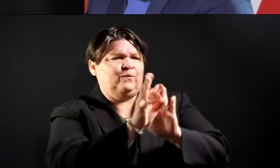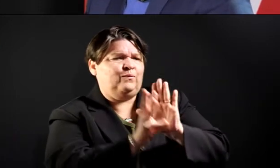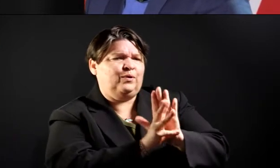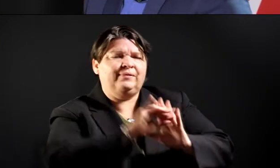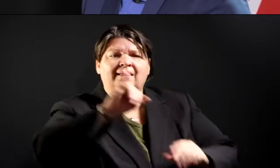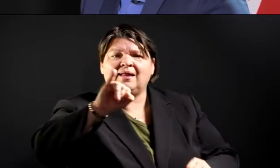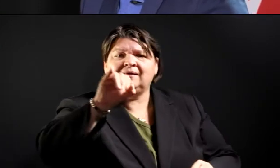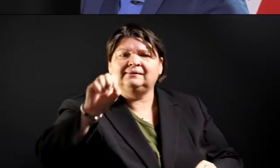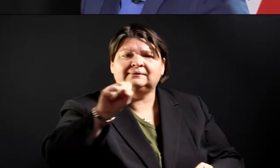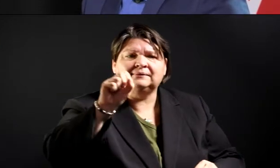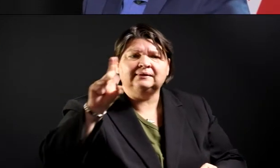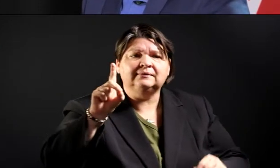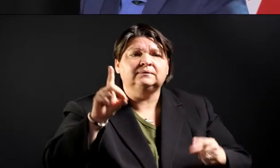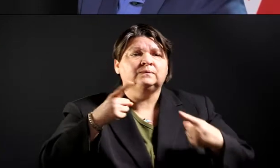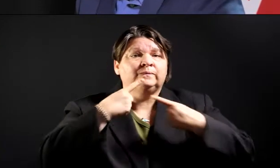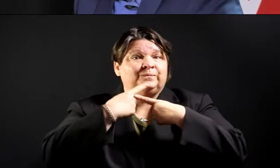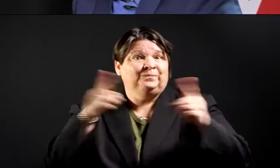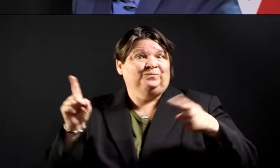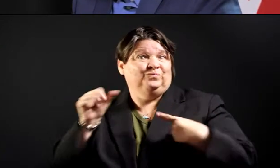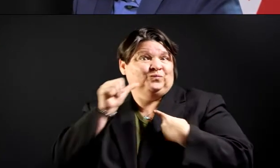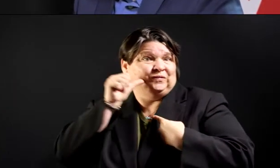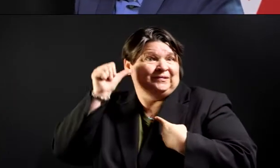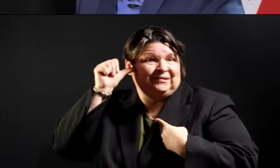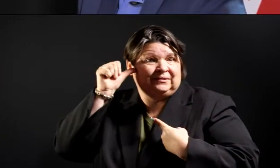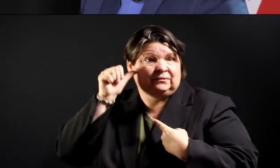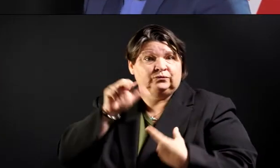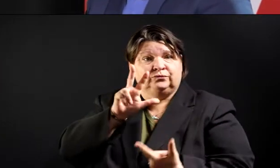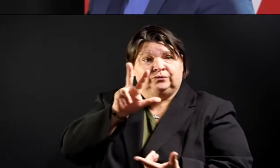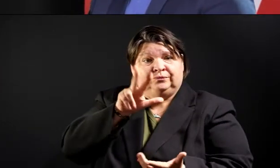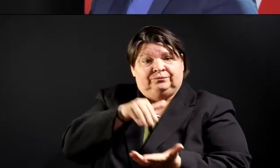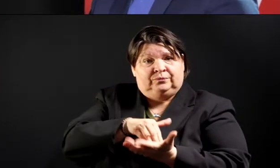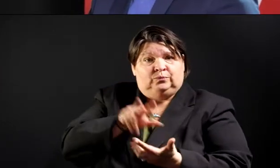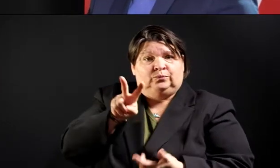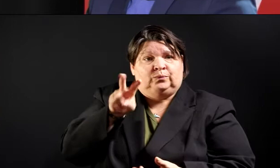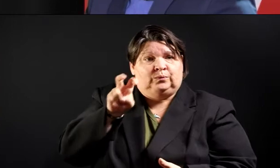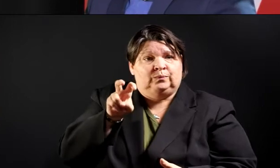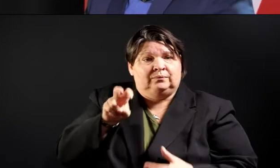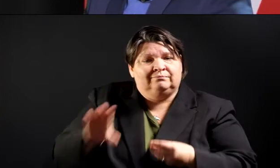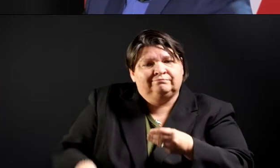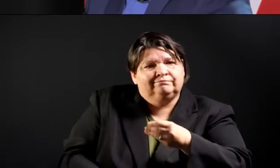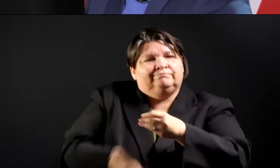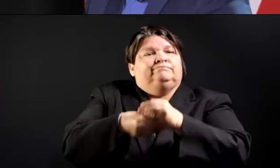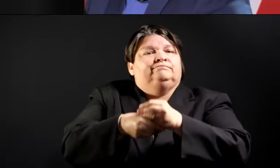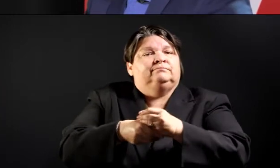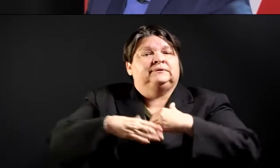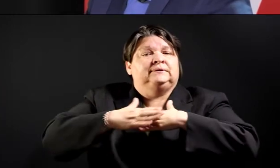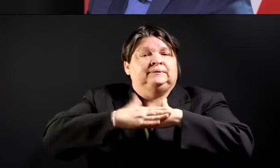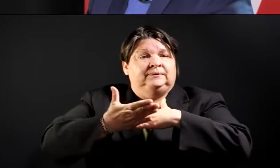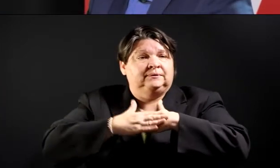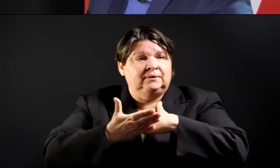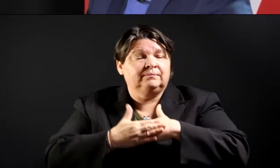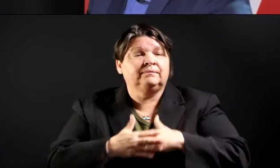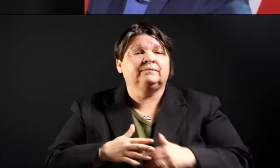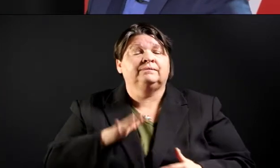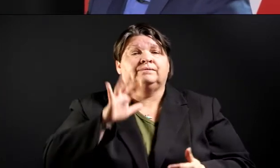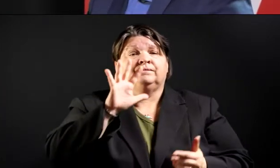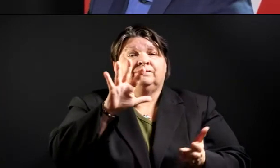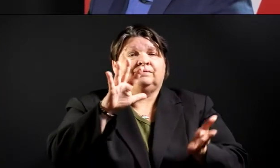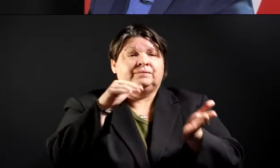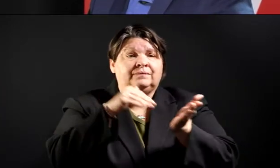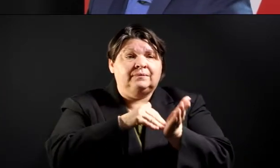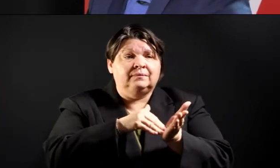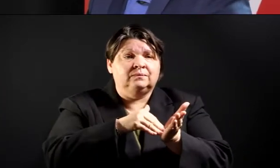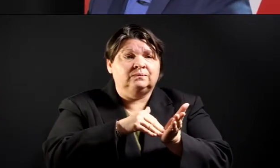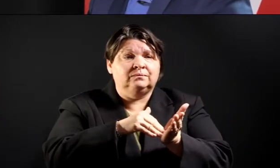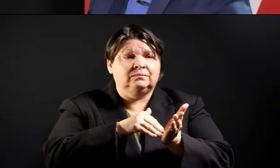bringing to bear 3,200 additional Chromebooks, as well as 5,000 additional hotspots. And, Mayor, I think that's